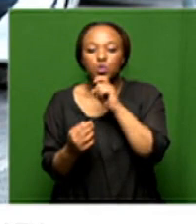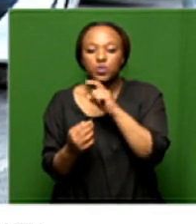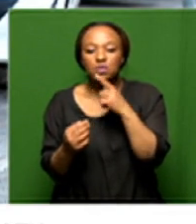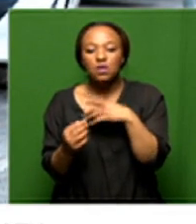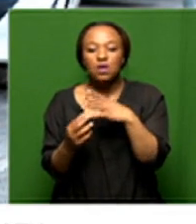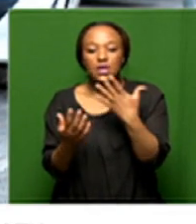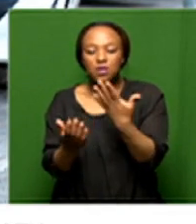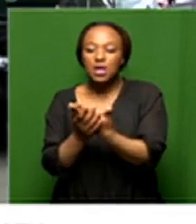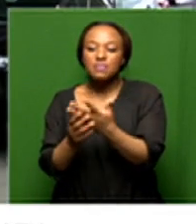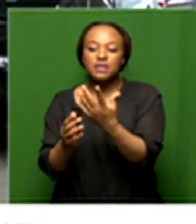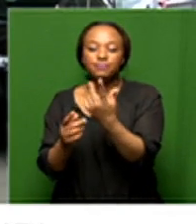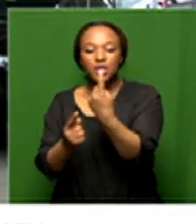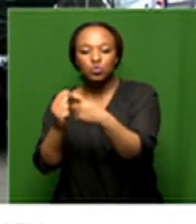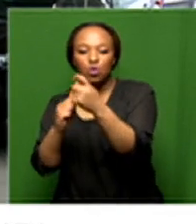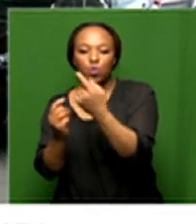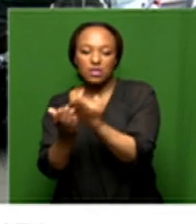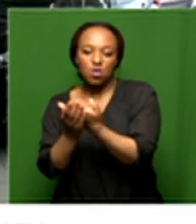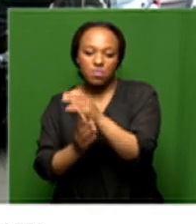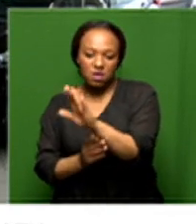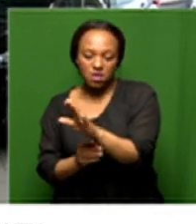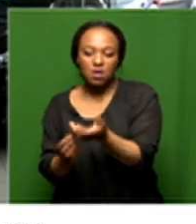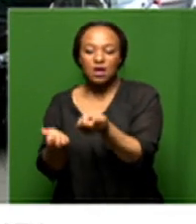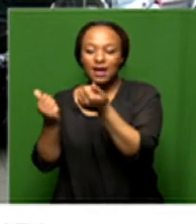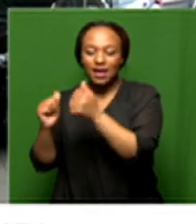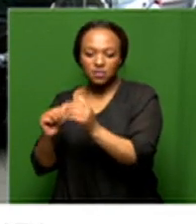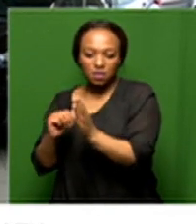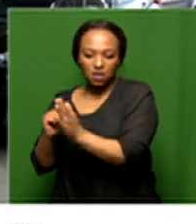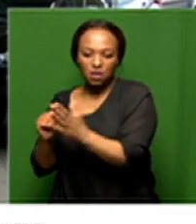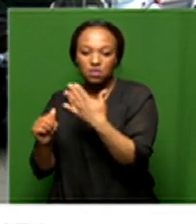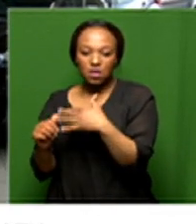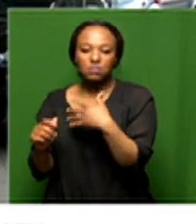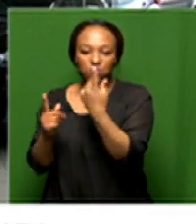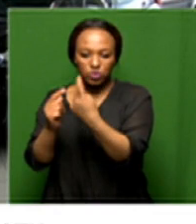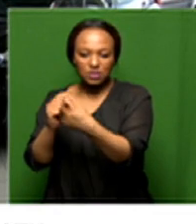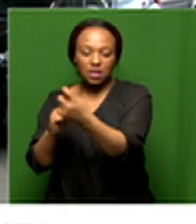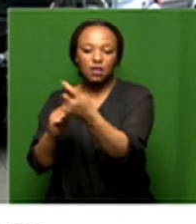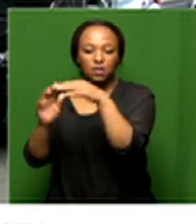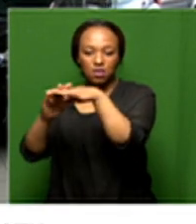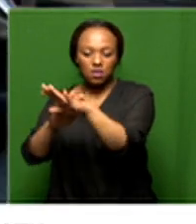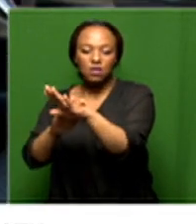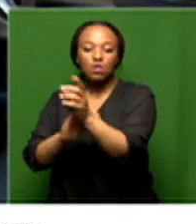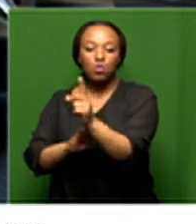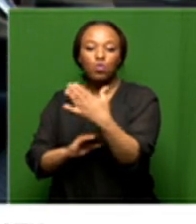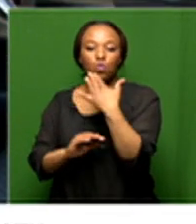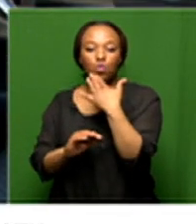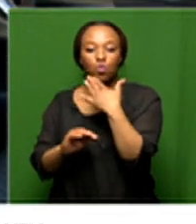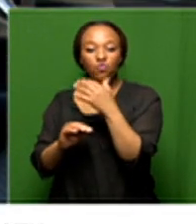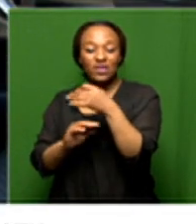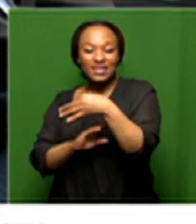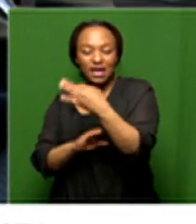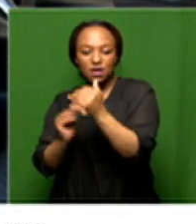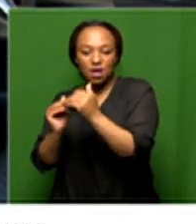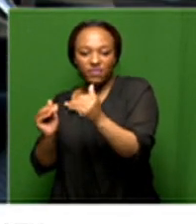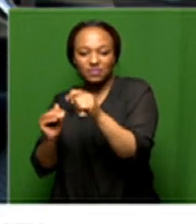and consumed in the economy and then much later they get to to be consumed you get into the the the tertiary sector